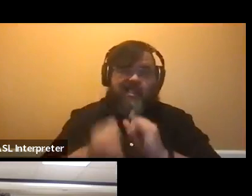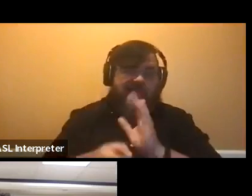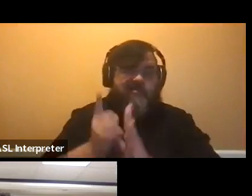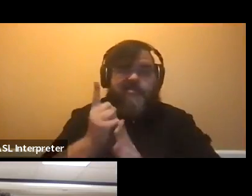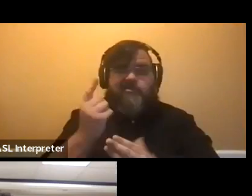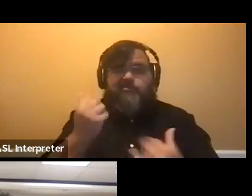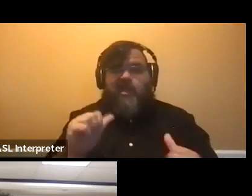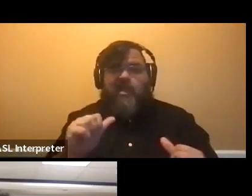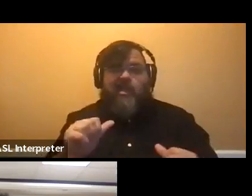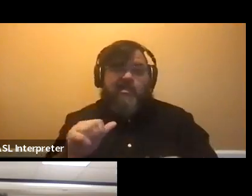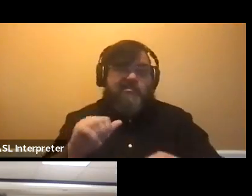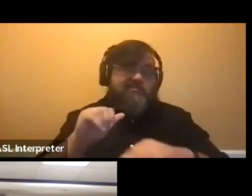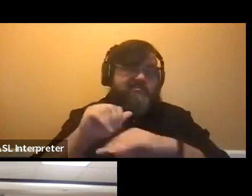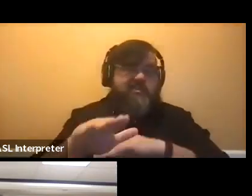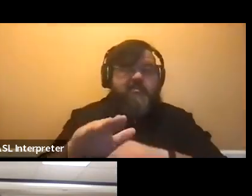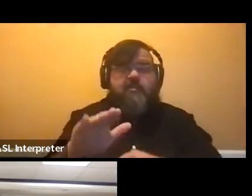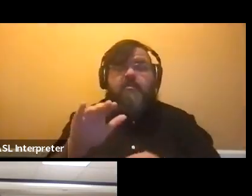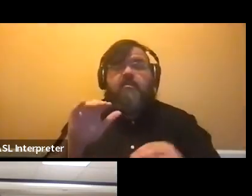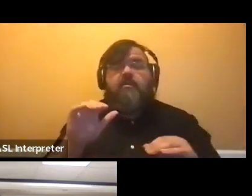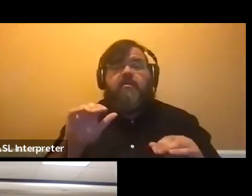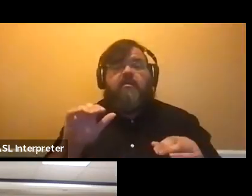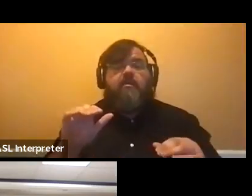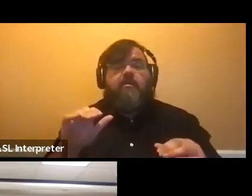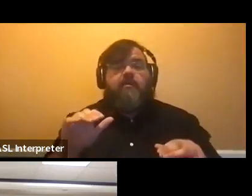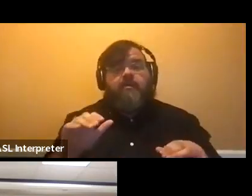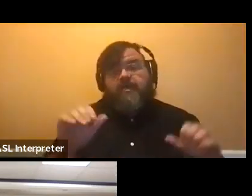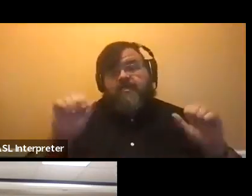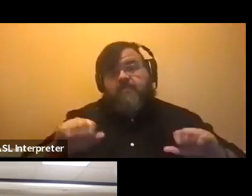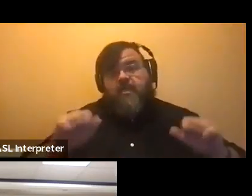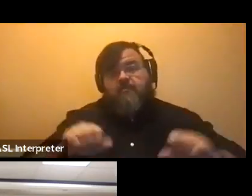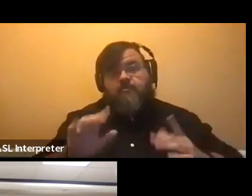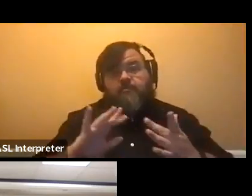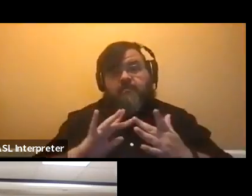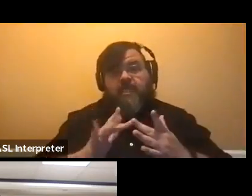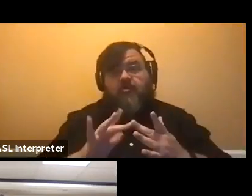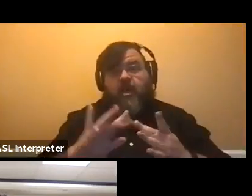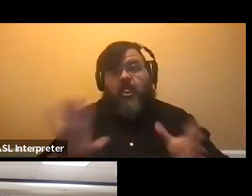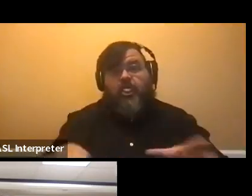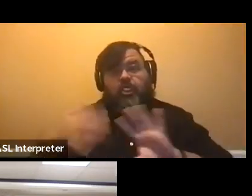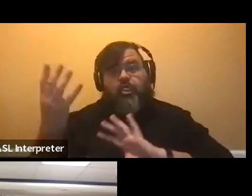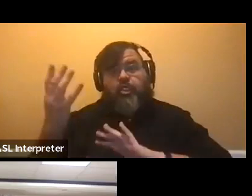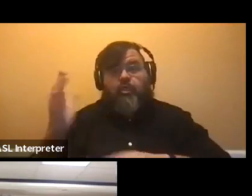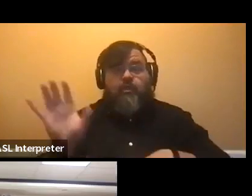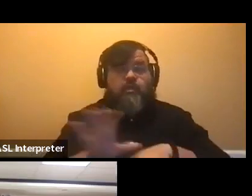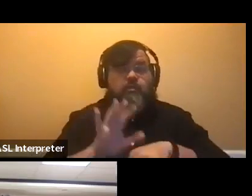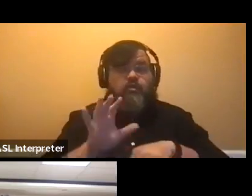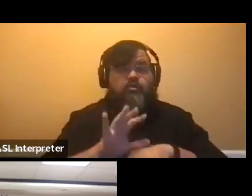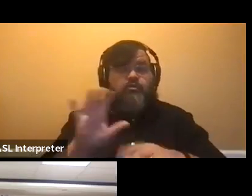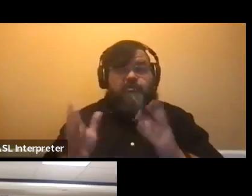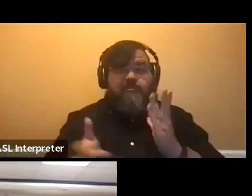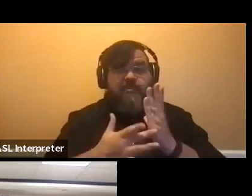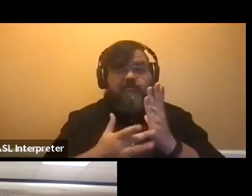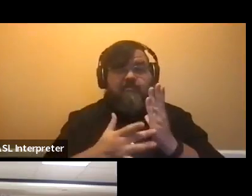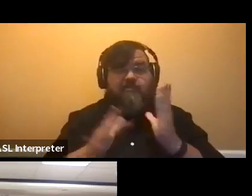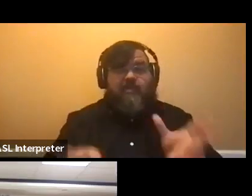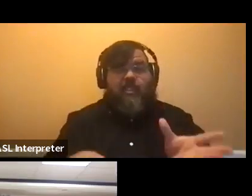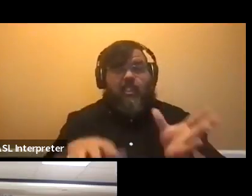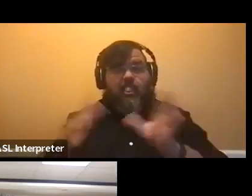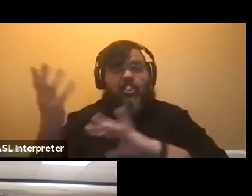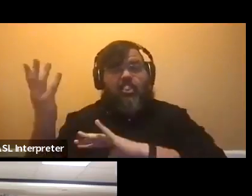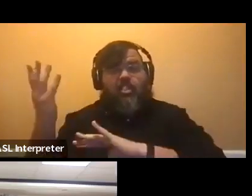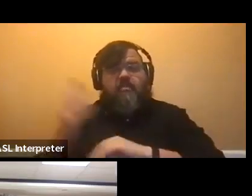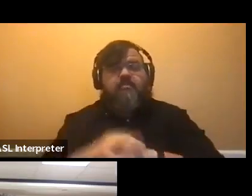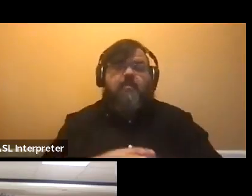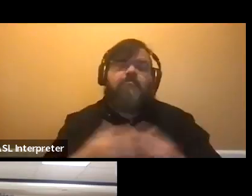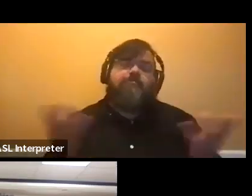to submit with, you know, potential internet issues or computer issues. So go ahead. And, uh, it's, we're just